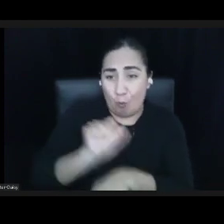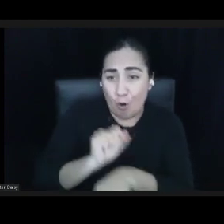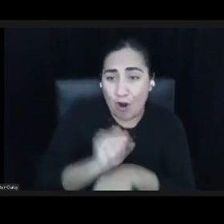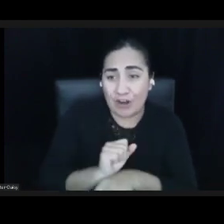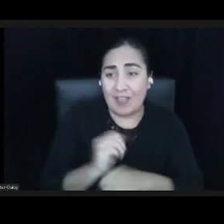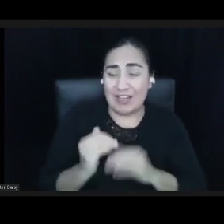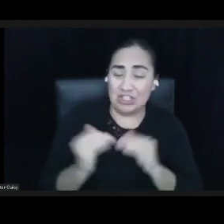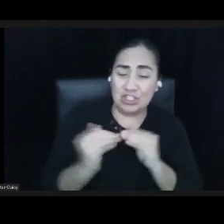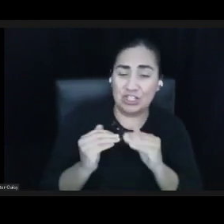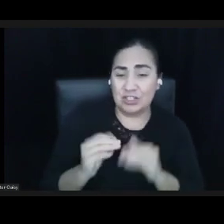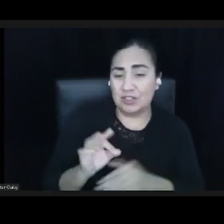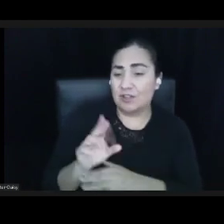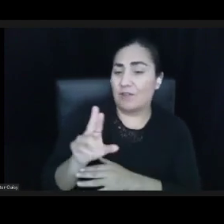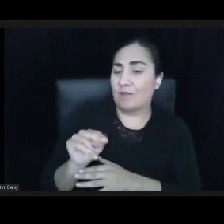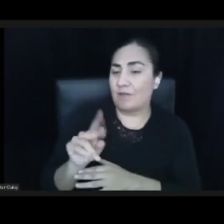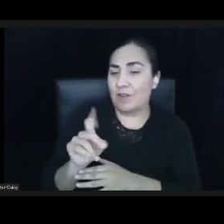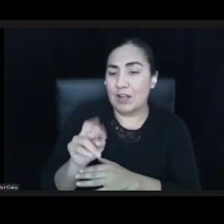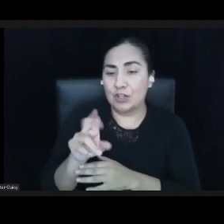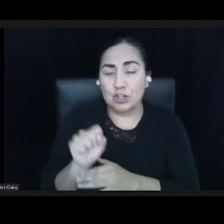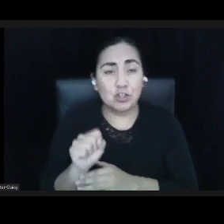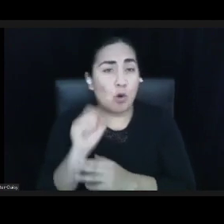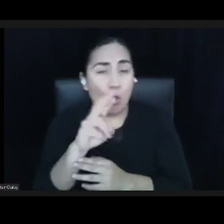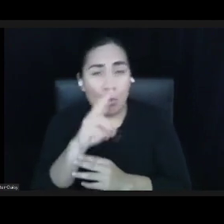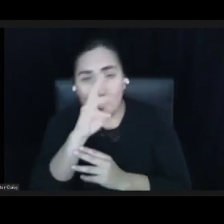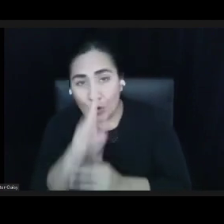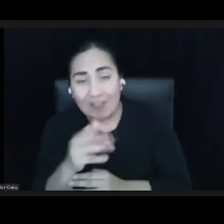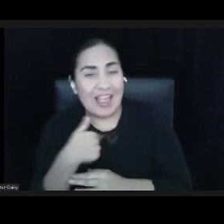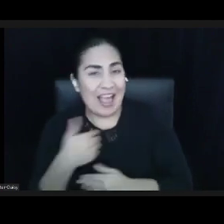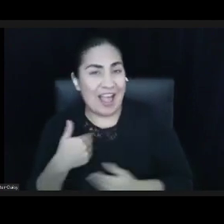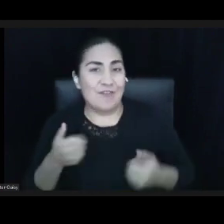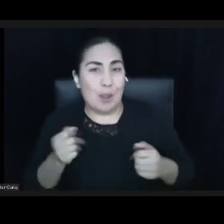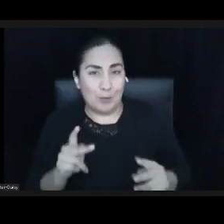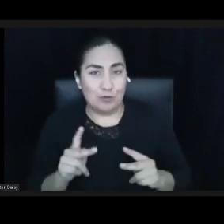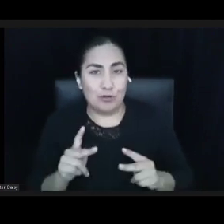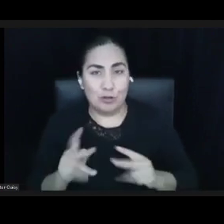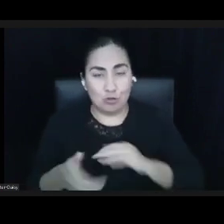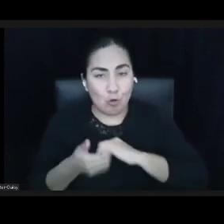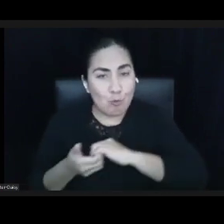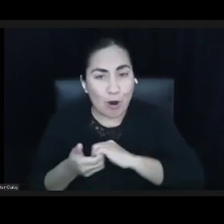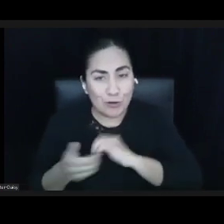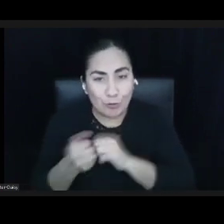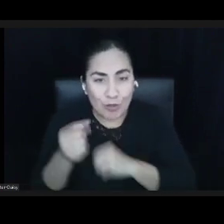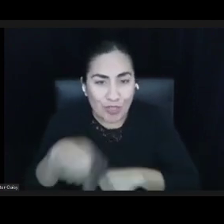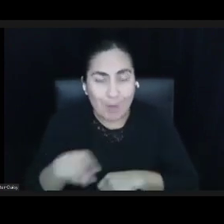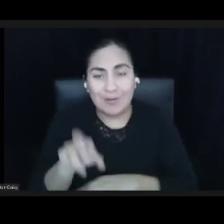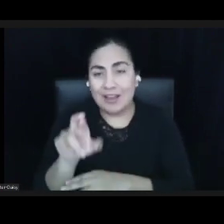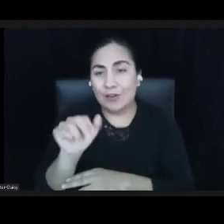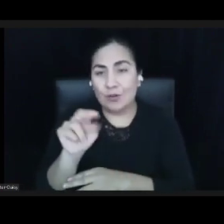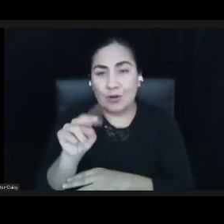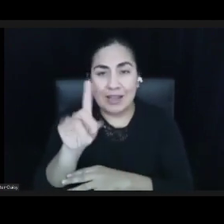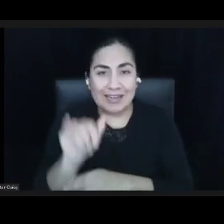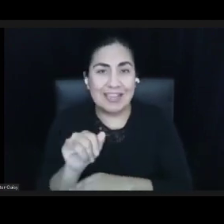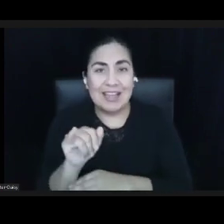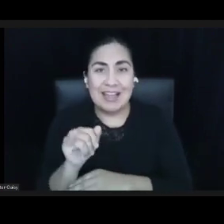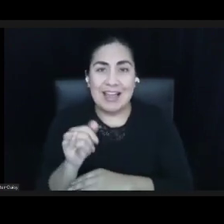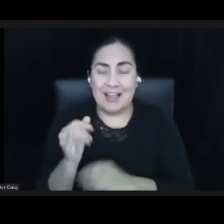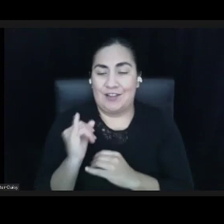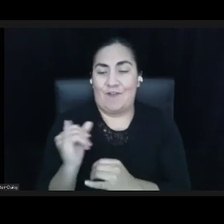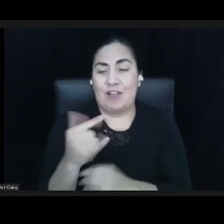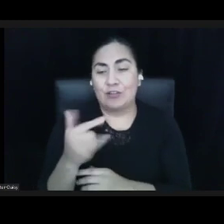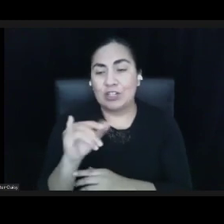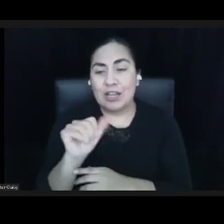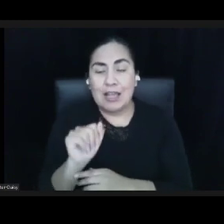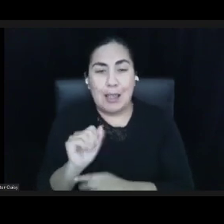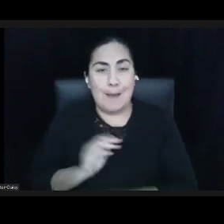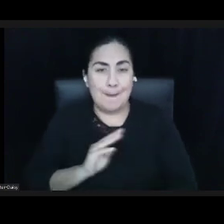or directly as I've had the opportunity to partner with them, like Randy as a fellow GIA board member and